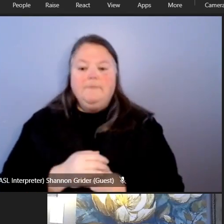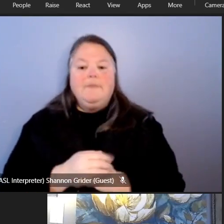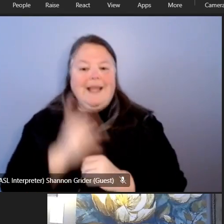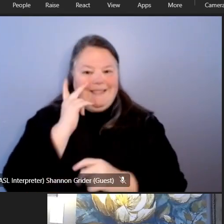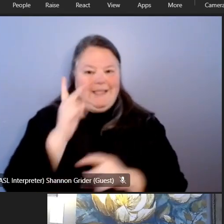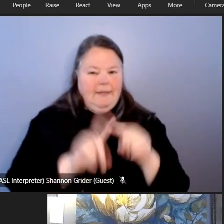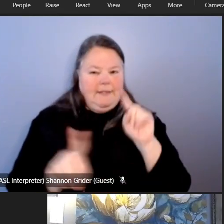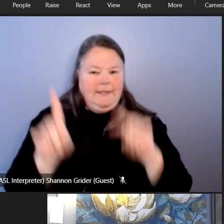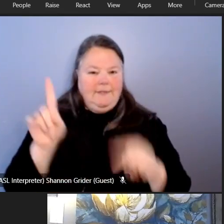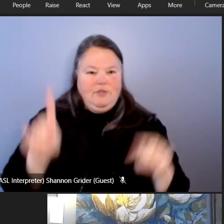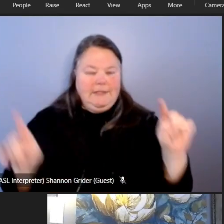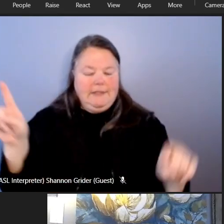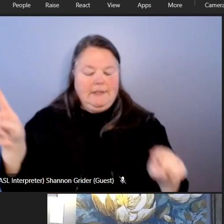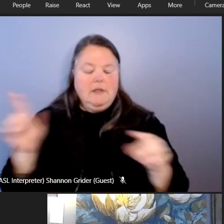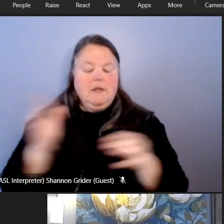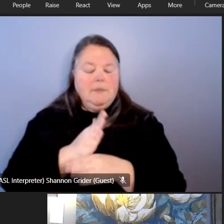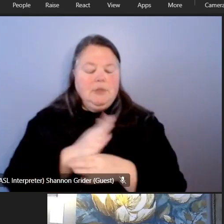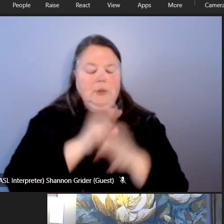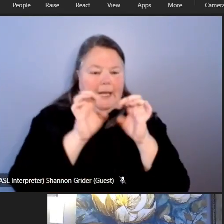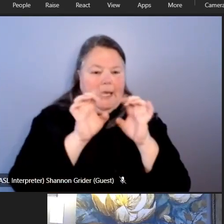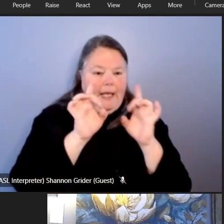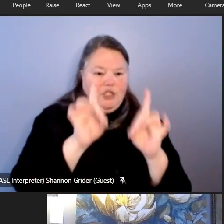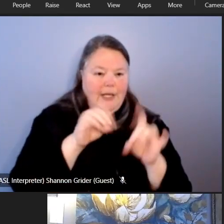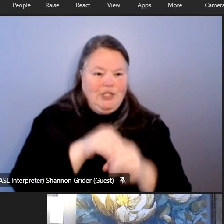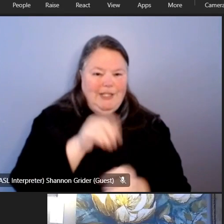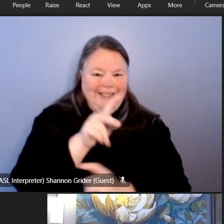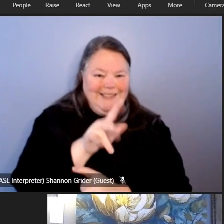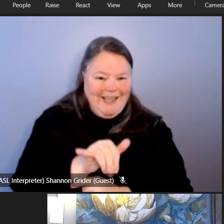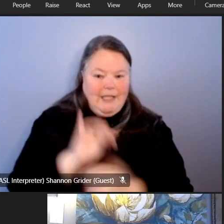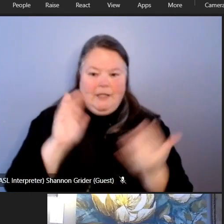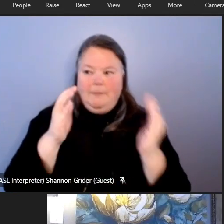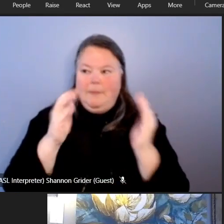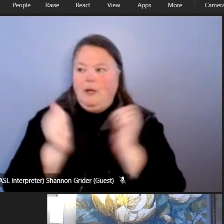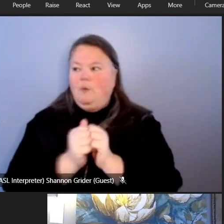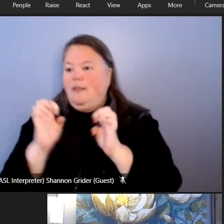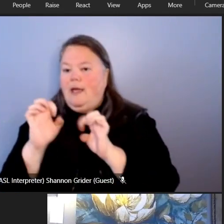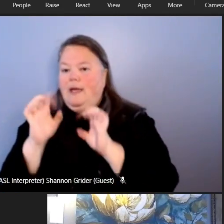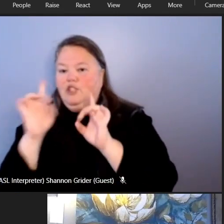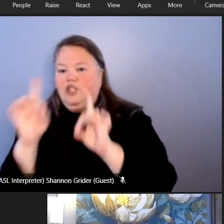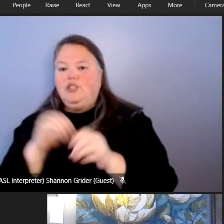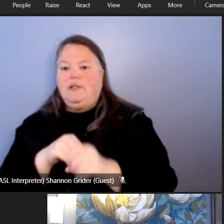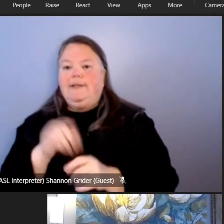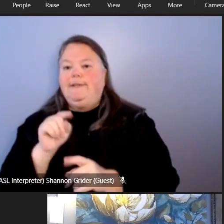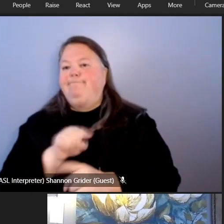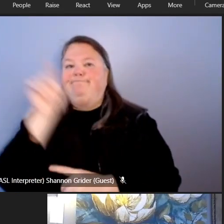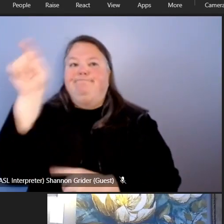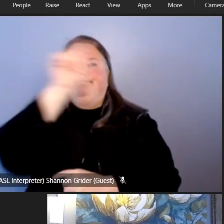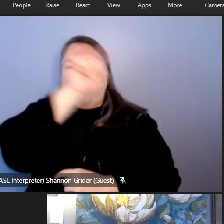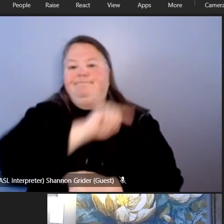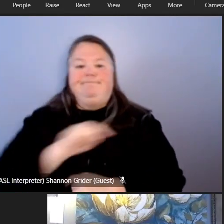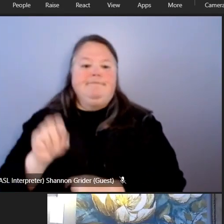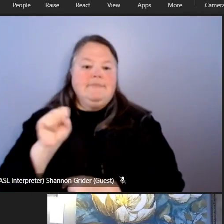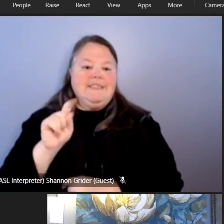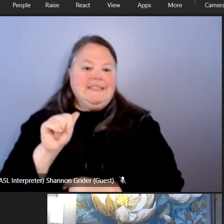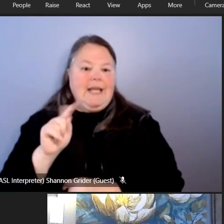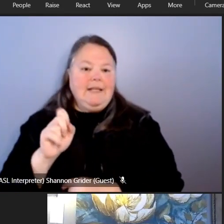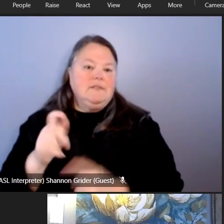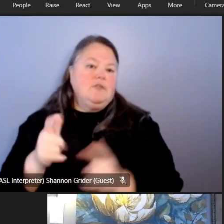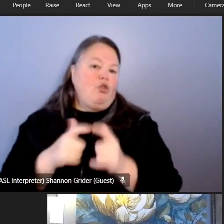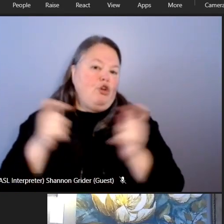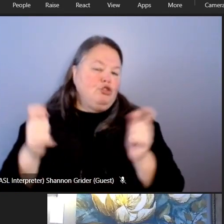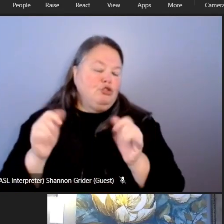differences in like education in kentucky compared to like um like other other bigger states